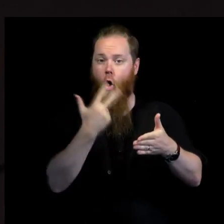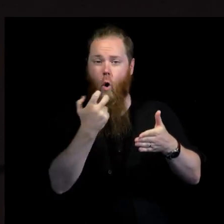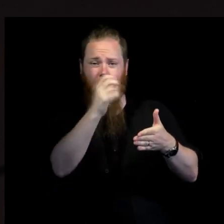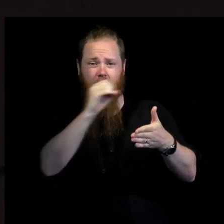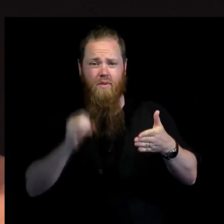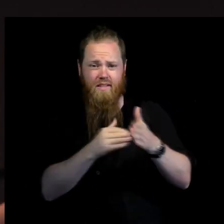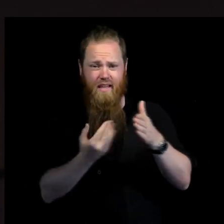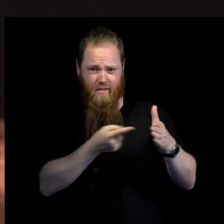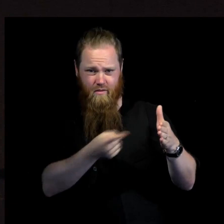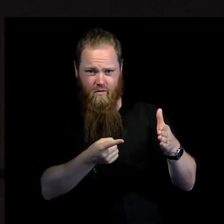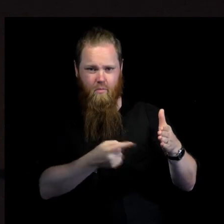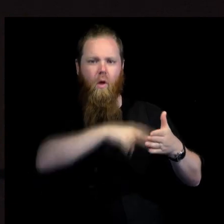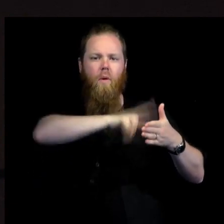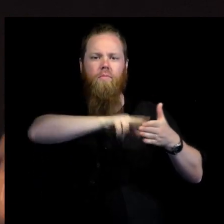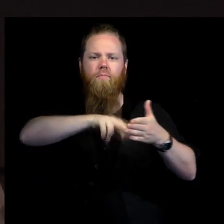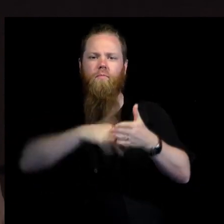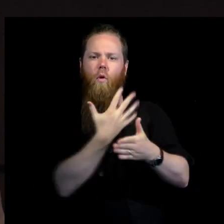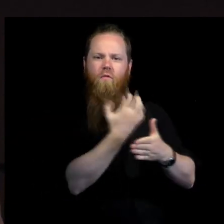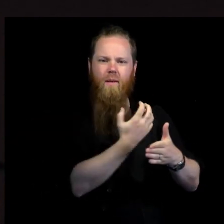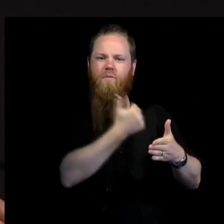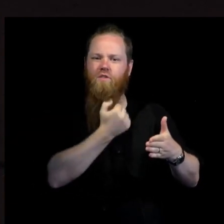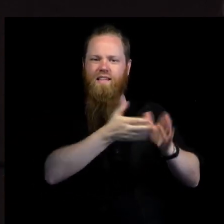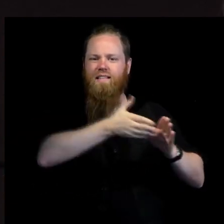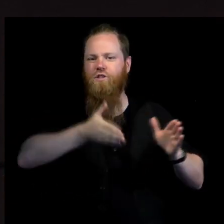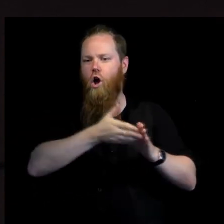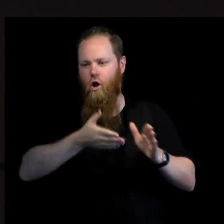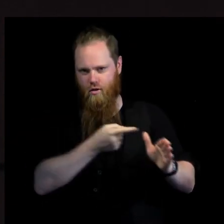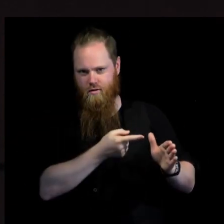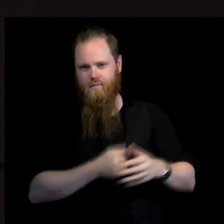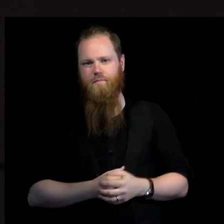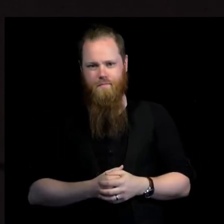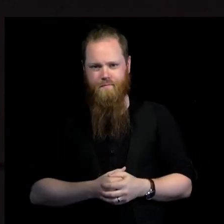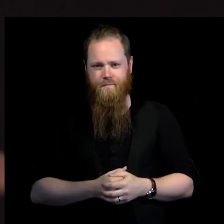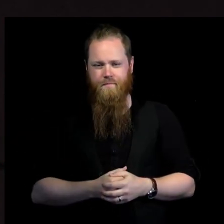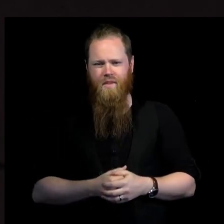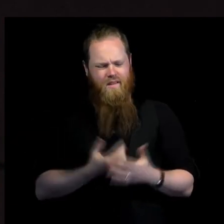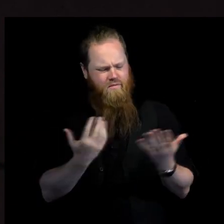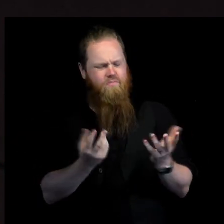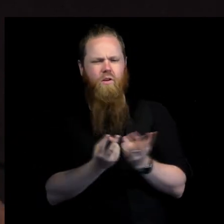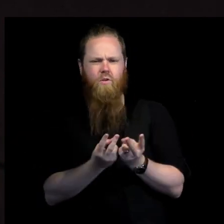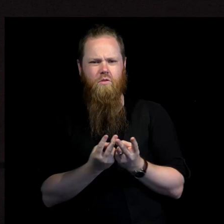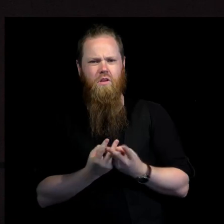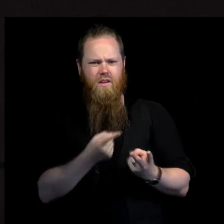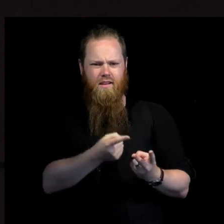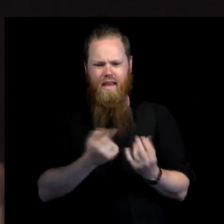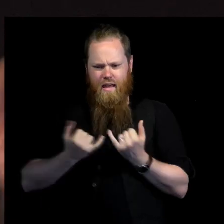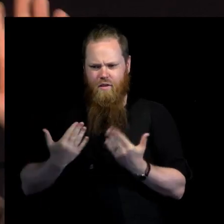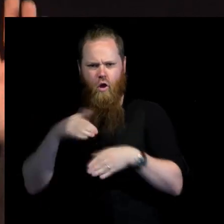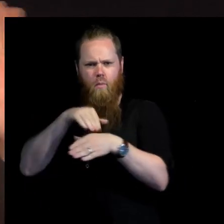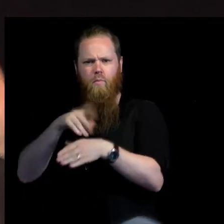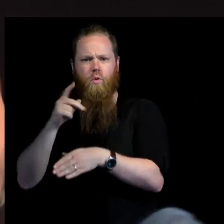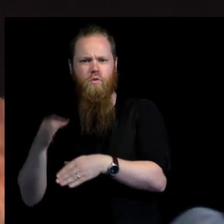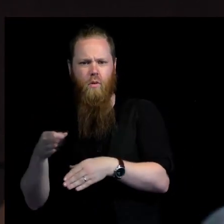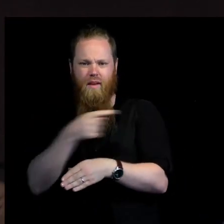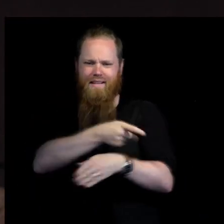signed on to the instrument signed on in the 50s and in the 60s. And therefore, there is more of a messaging today also that says, all these